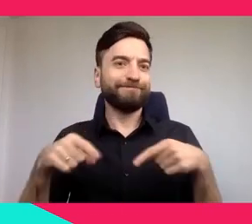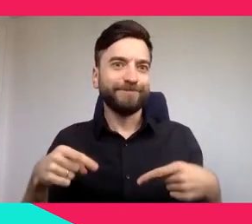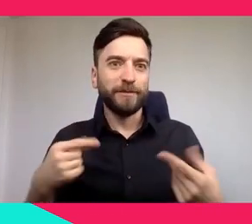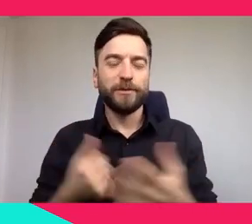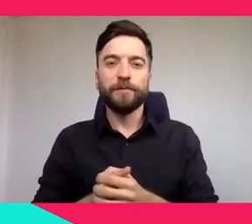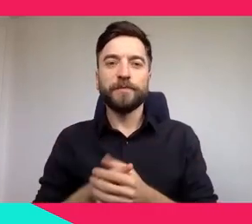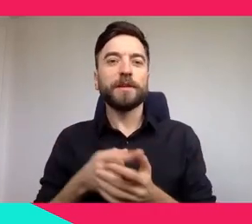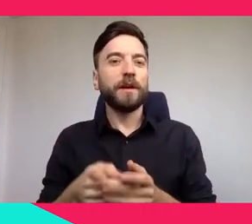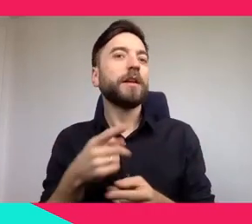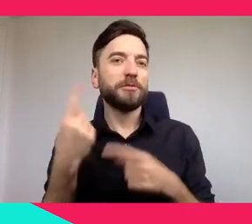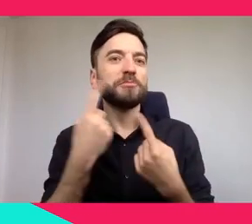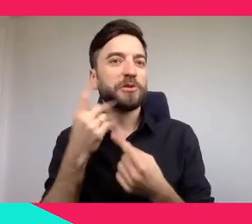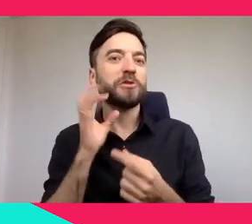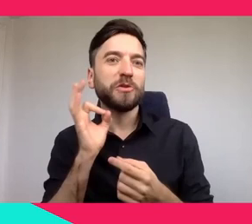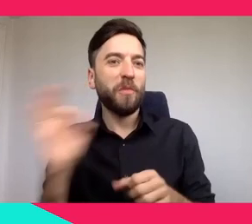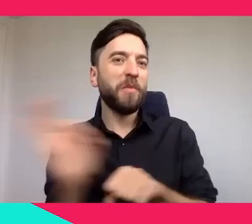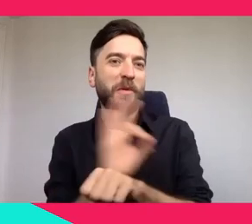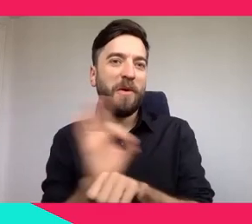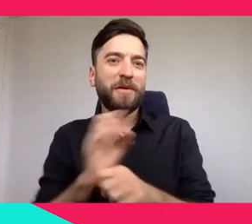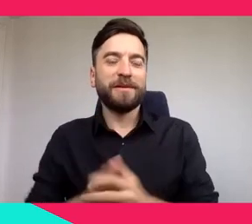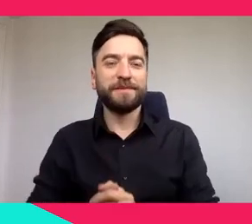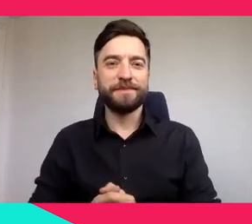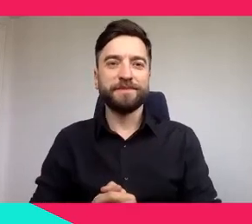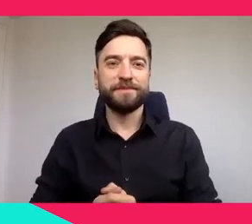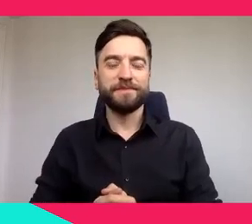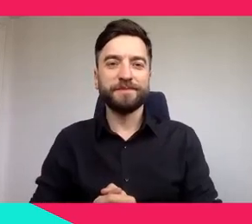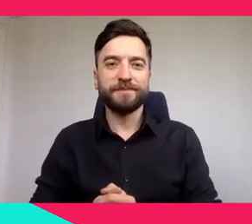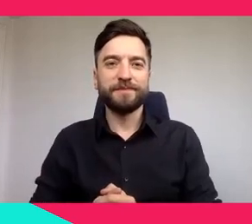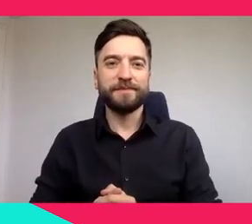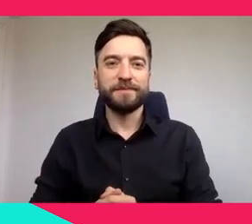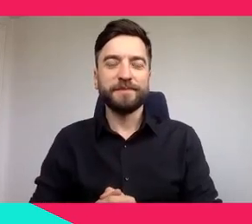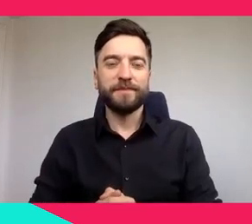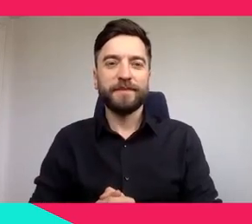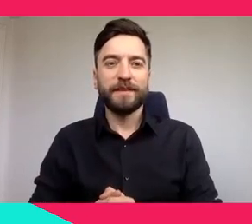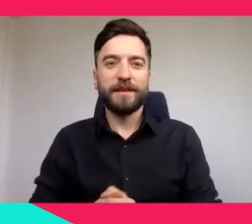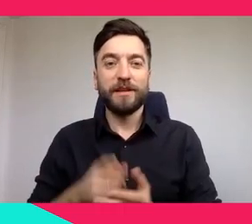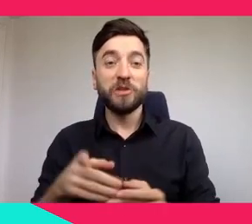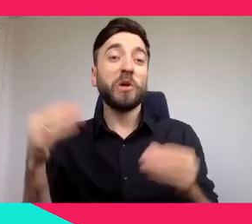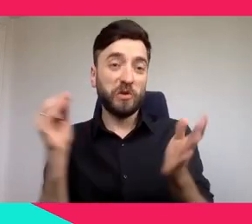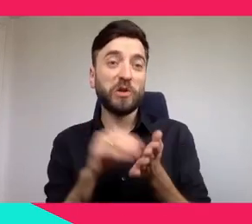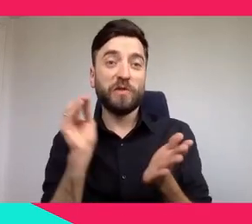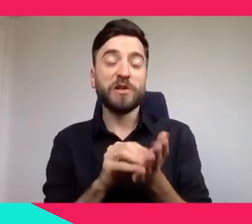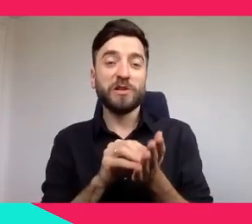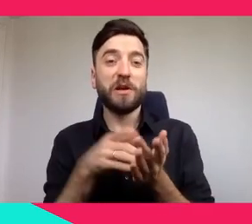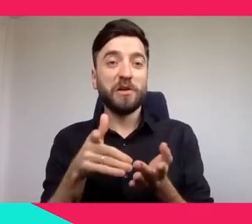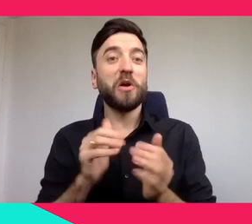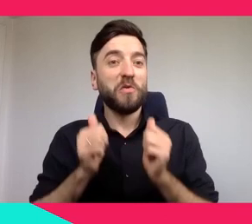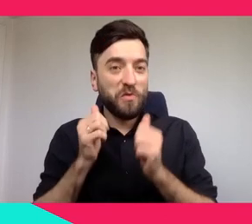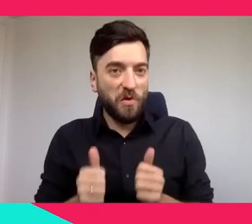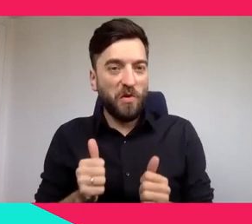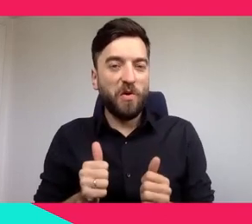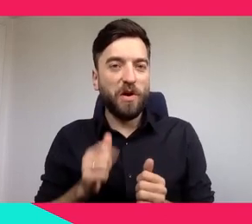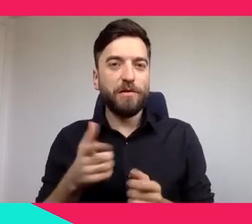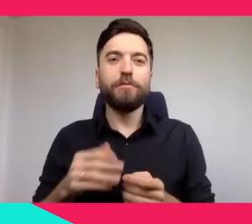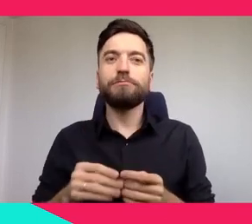as well as on smartphone stores with a 360 video. So of course a 360 video is less